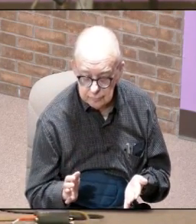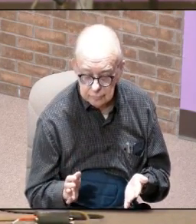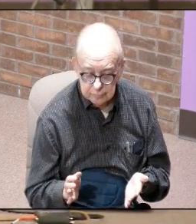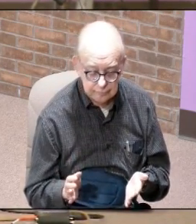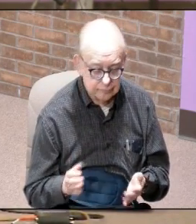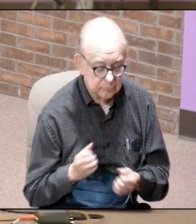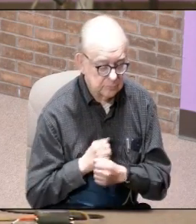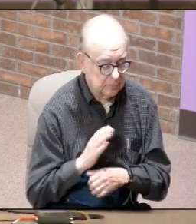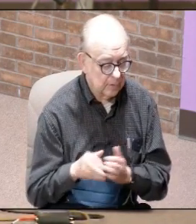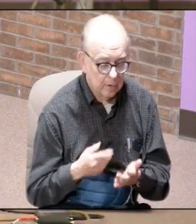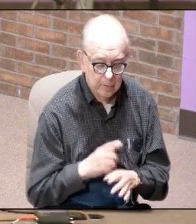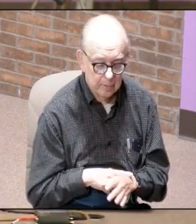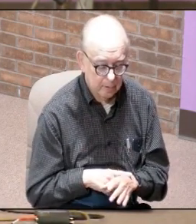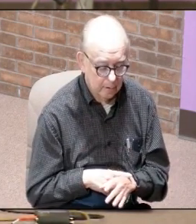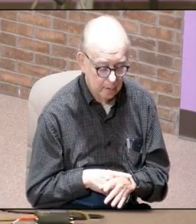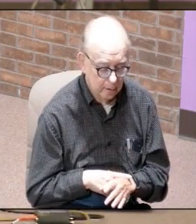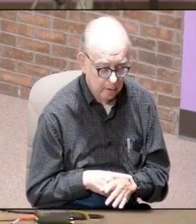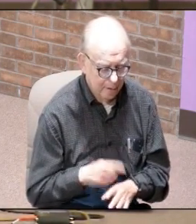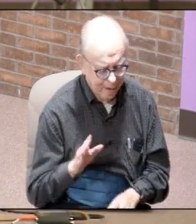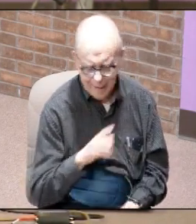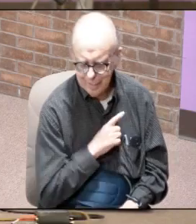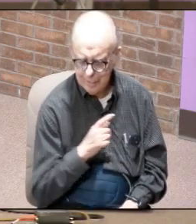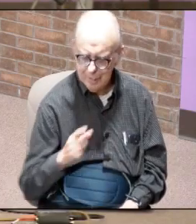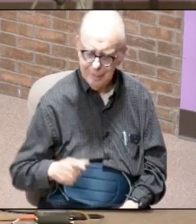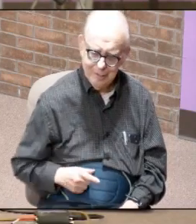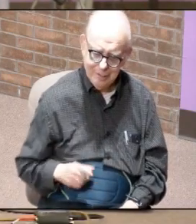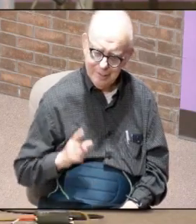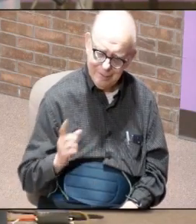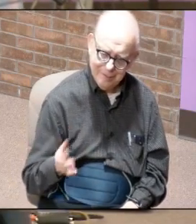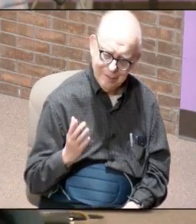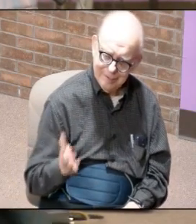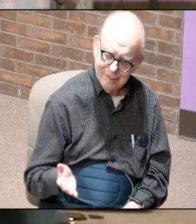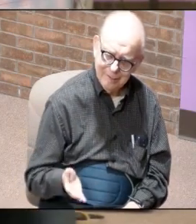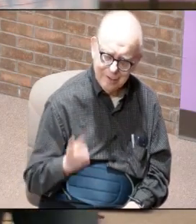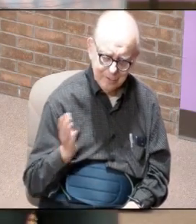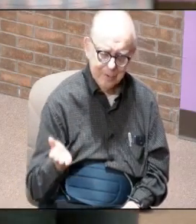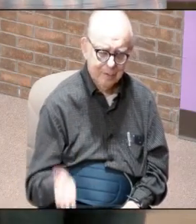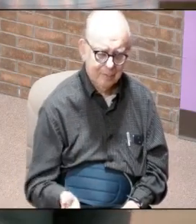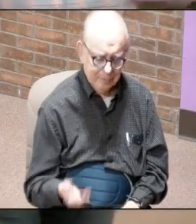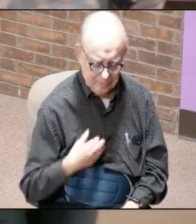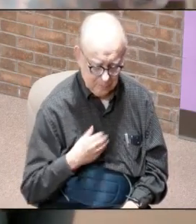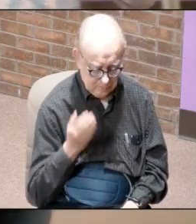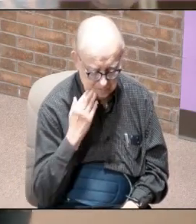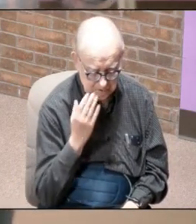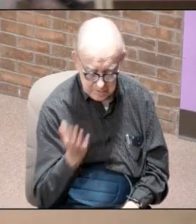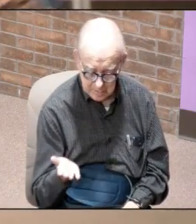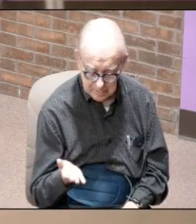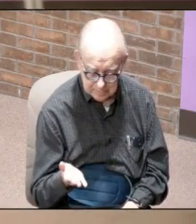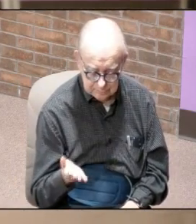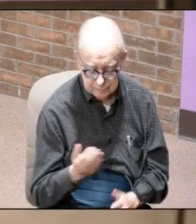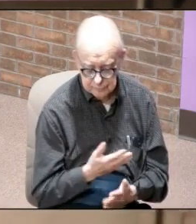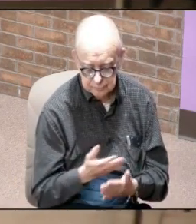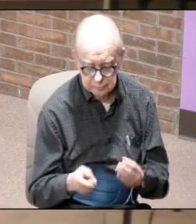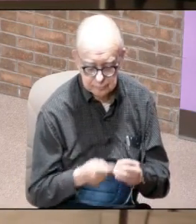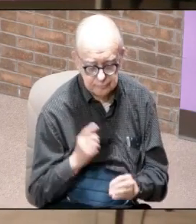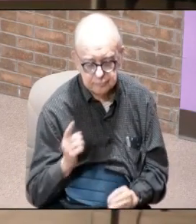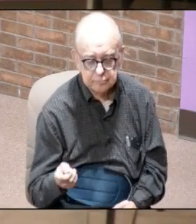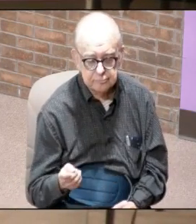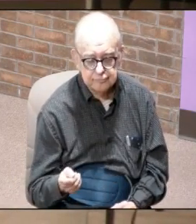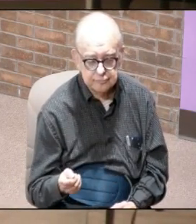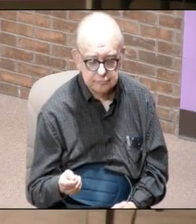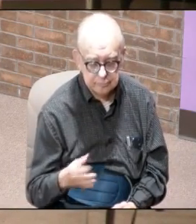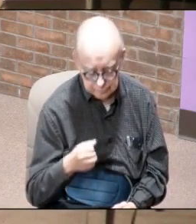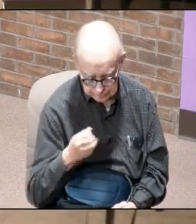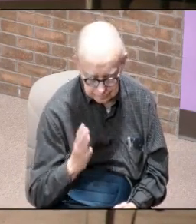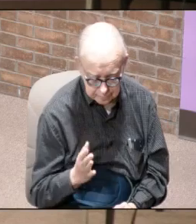love that all the time man hey Lord you're there I know who you are and everything about you